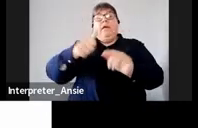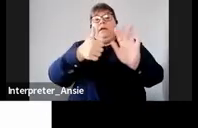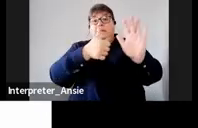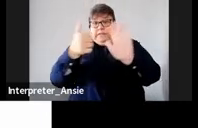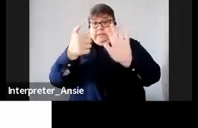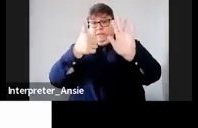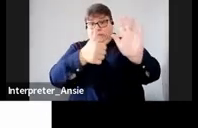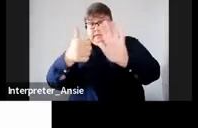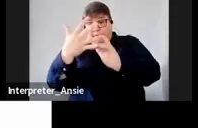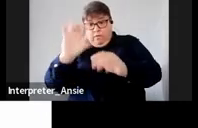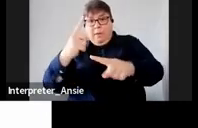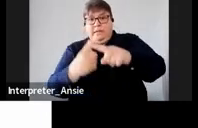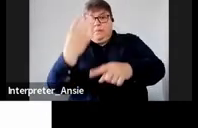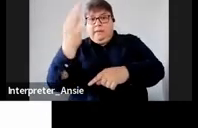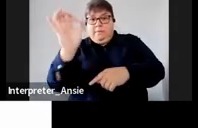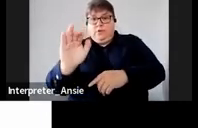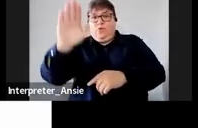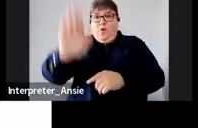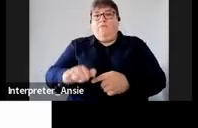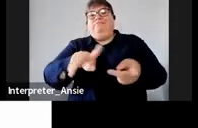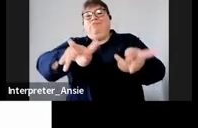the 3% of the taxable turnover